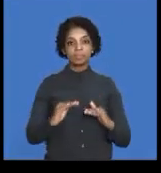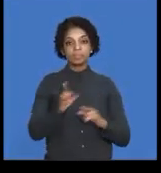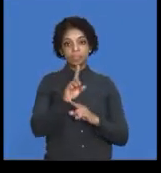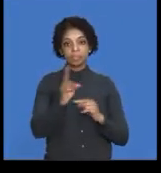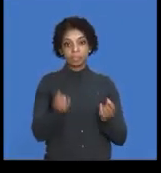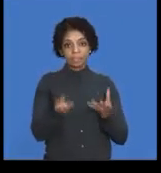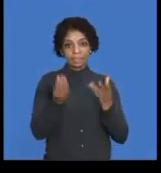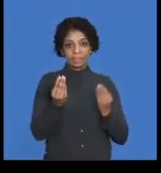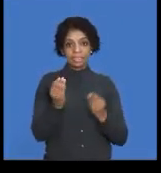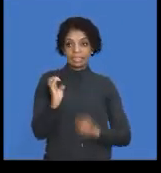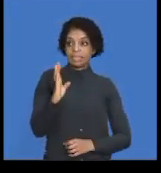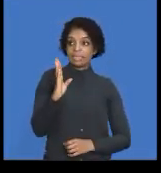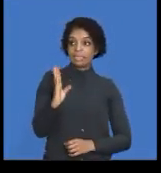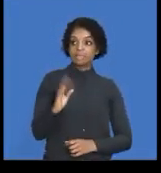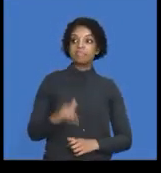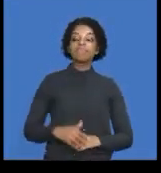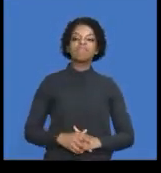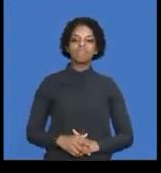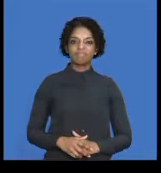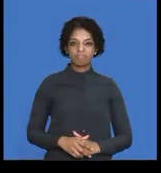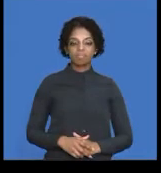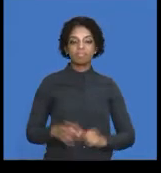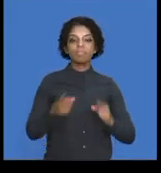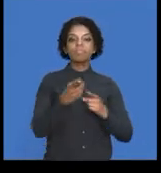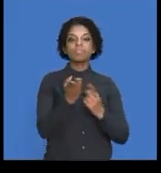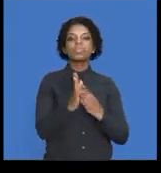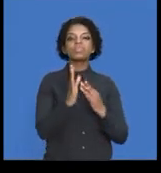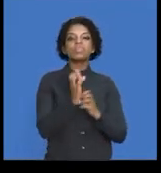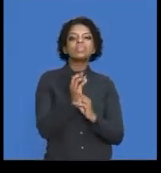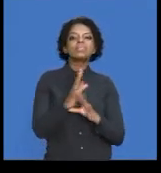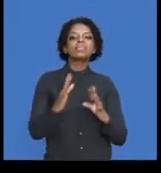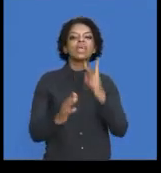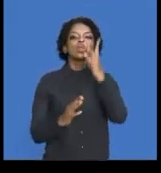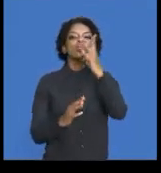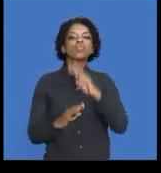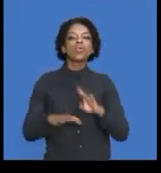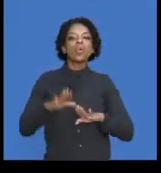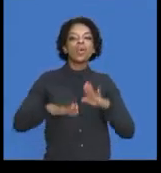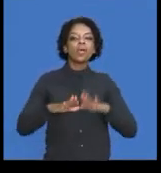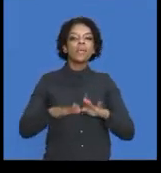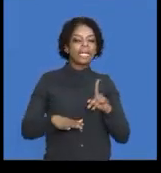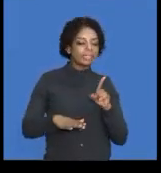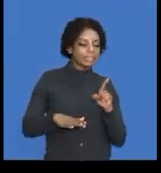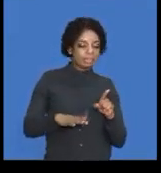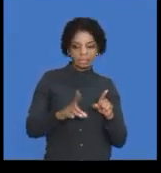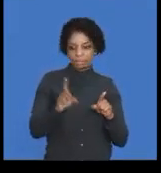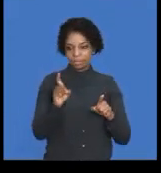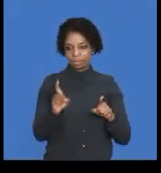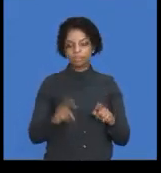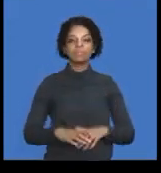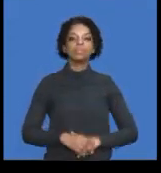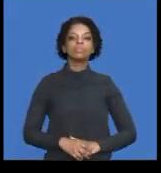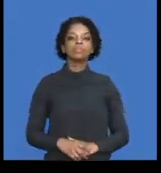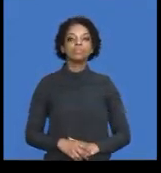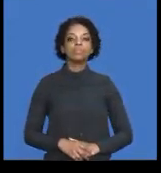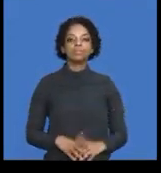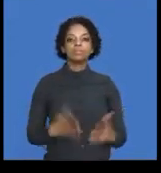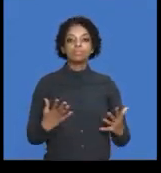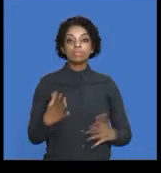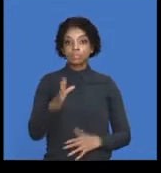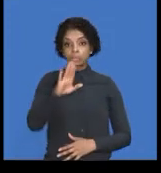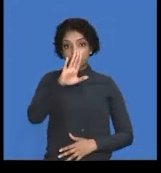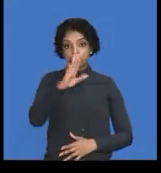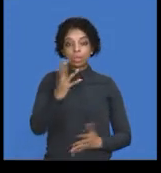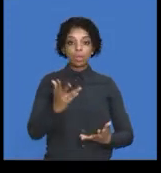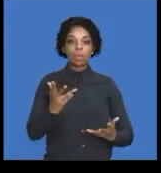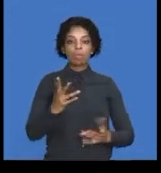So, obviously, it's point number one. You start off with the two balances or sometimes it's pre-populated for you